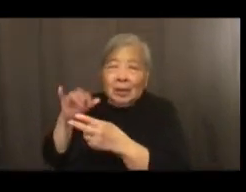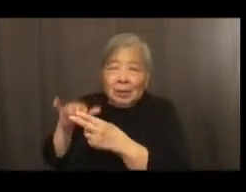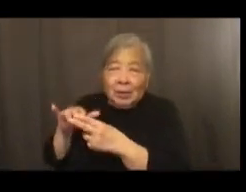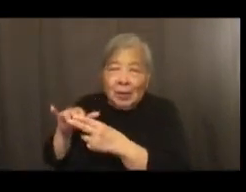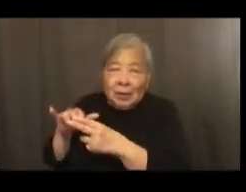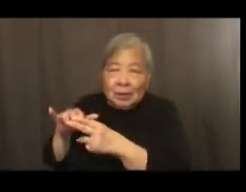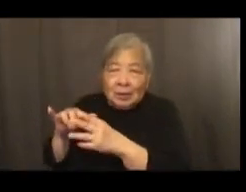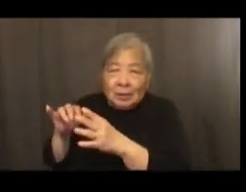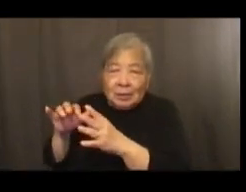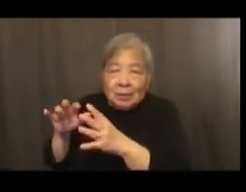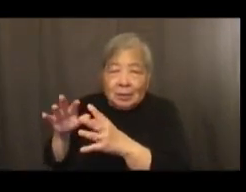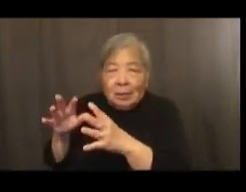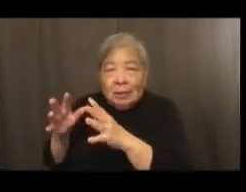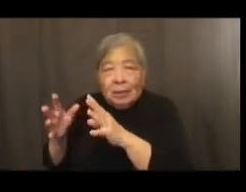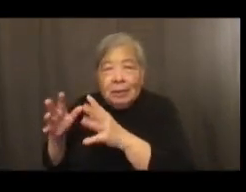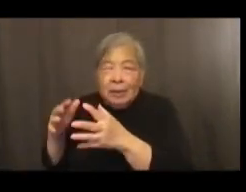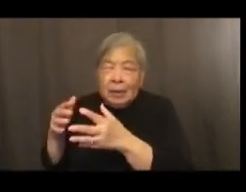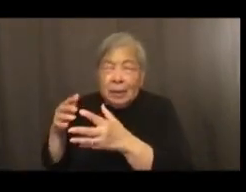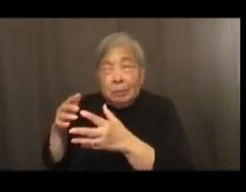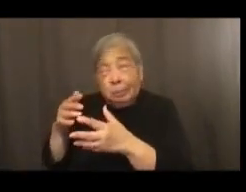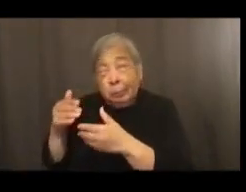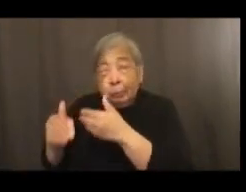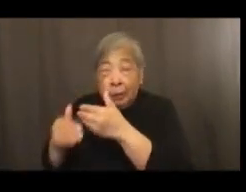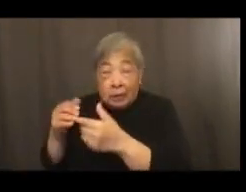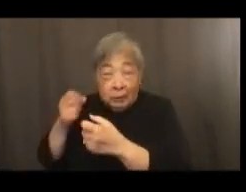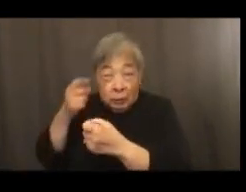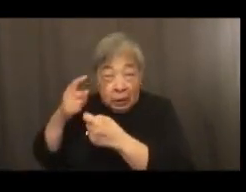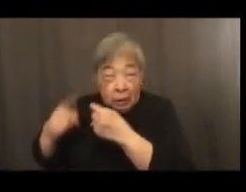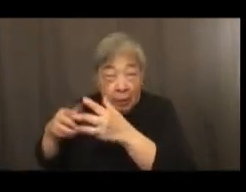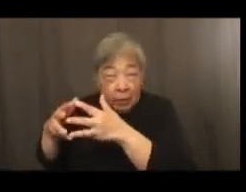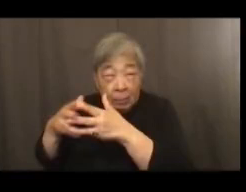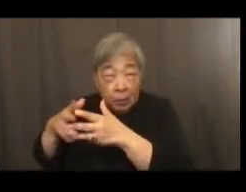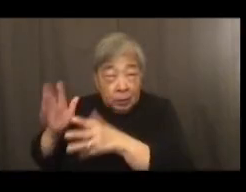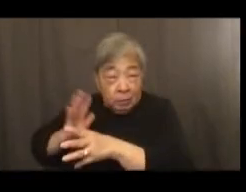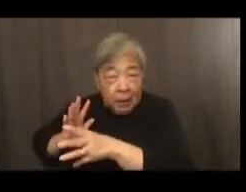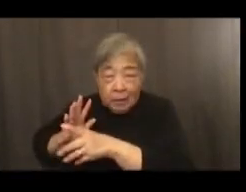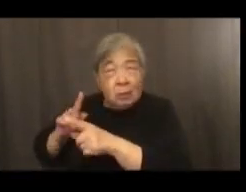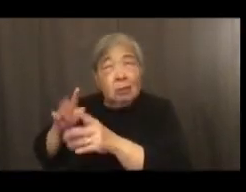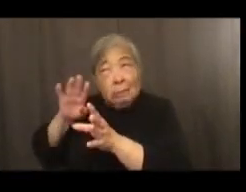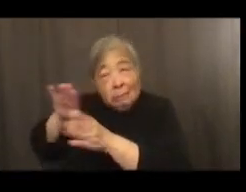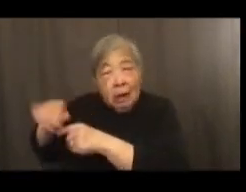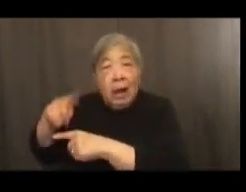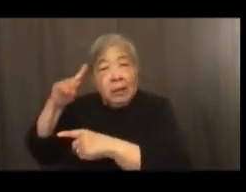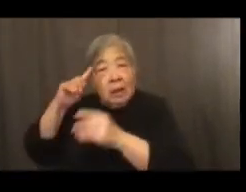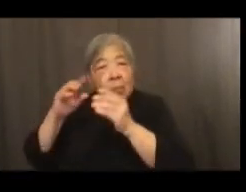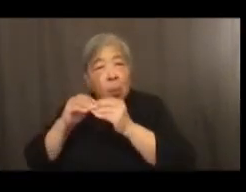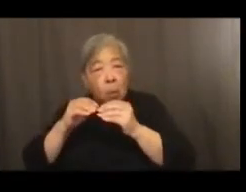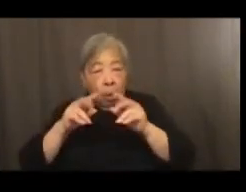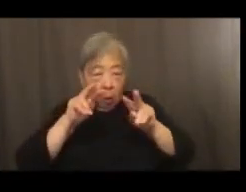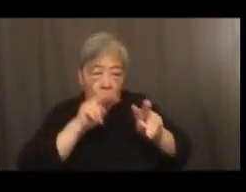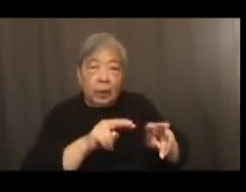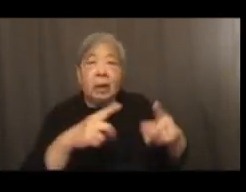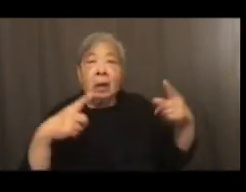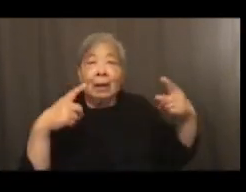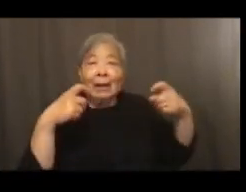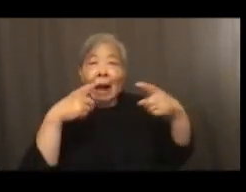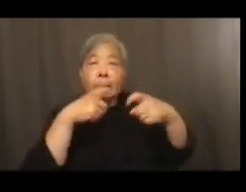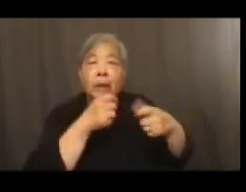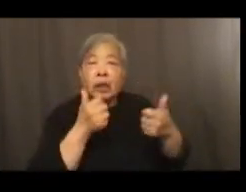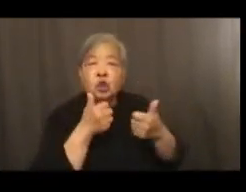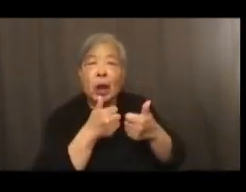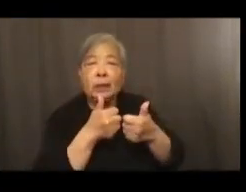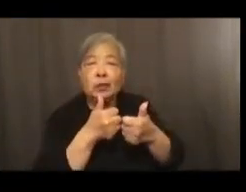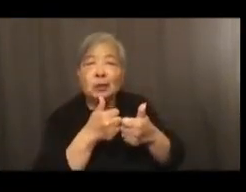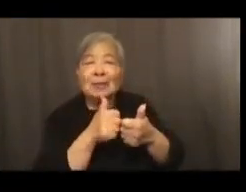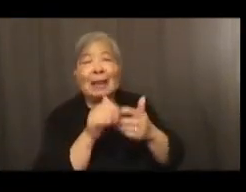the hegemonic and progressive understanding of the American past. And I think much more about the complicated challenges and weave to that. And